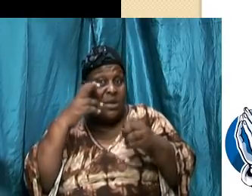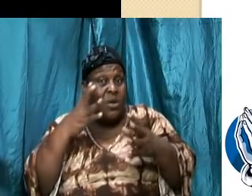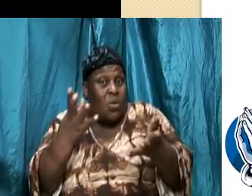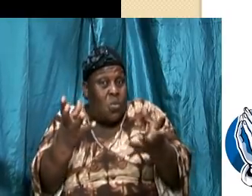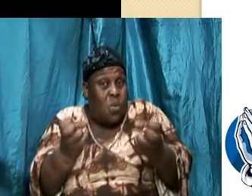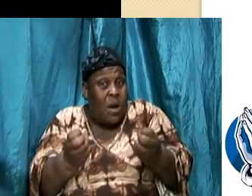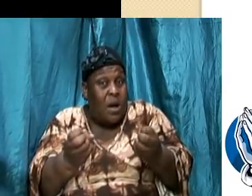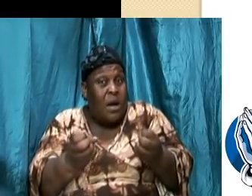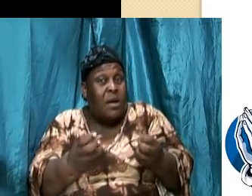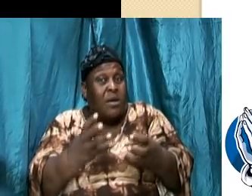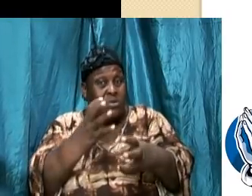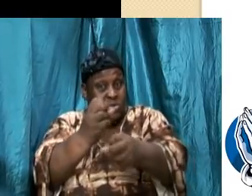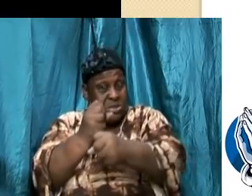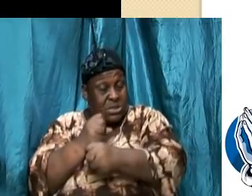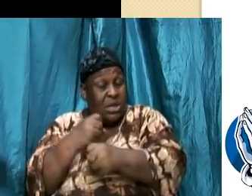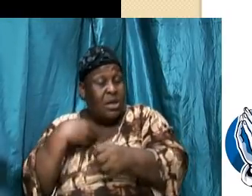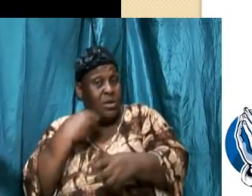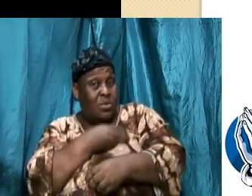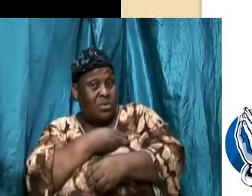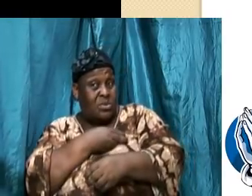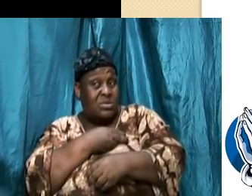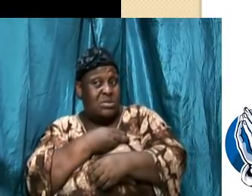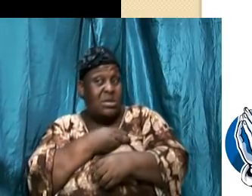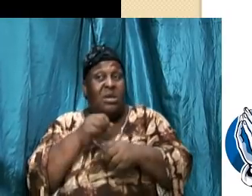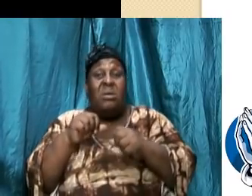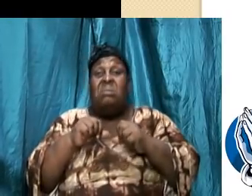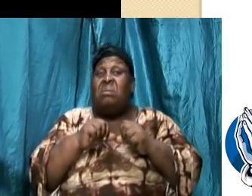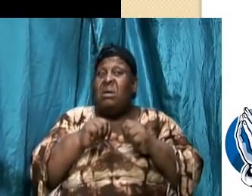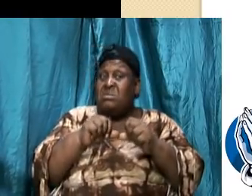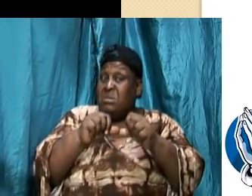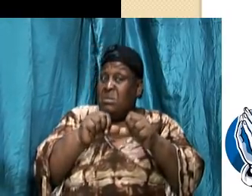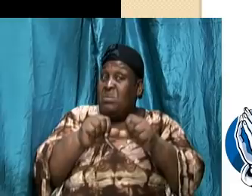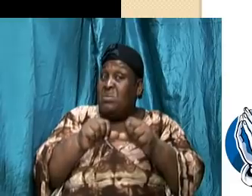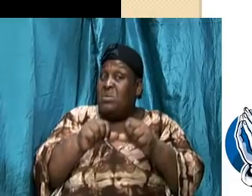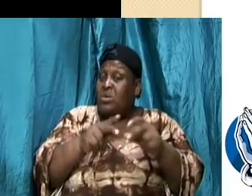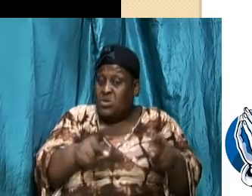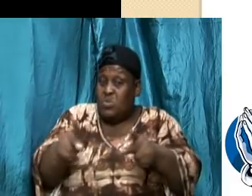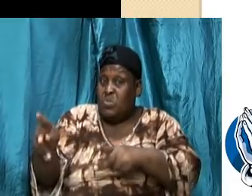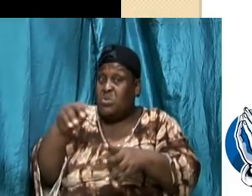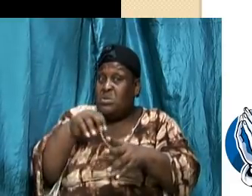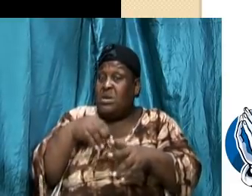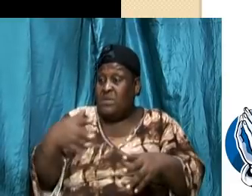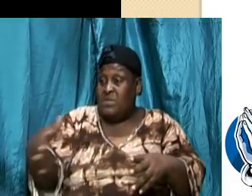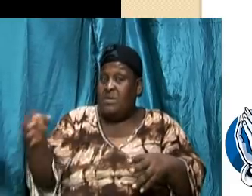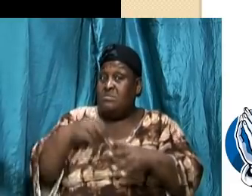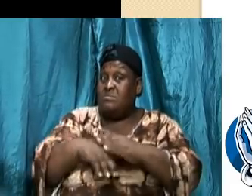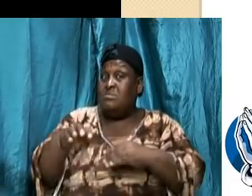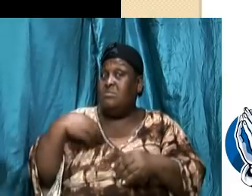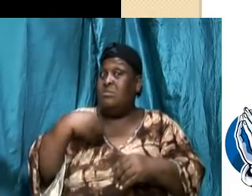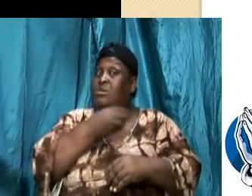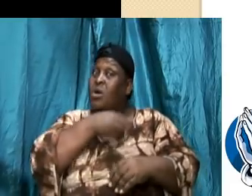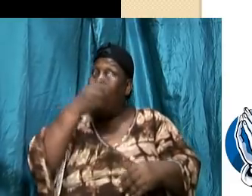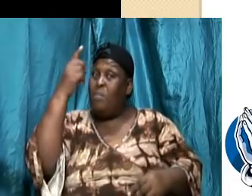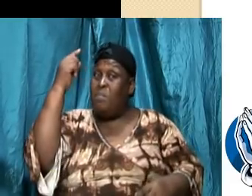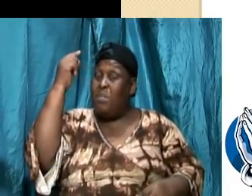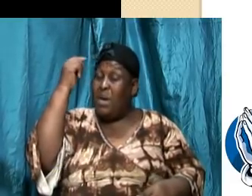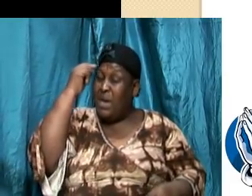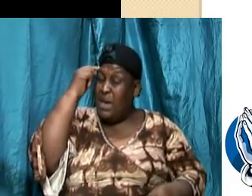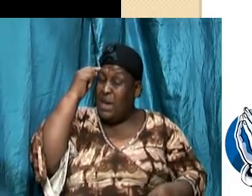constantly inject and implant things into our mind into our mental faculties to the extent that we